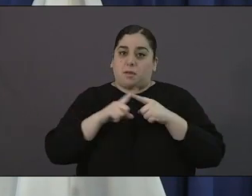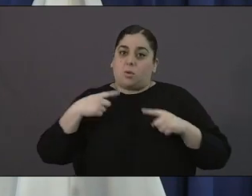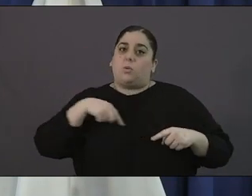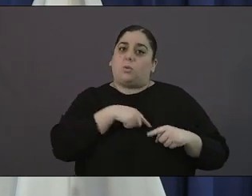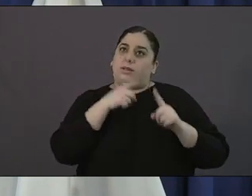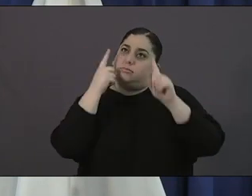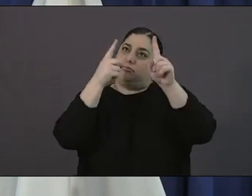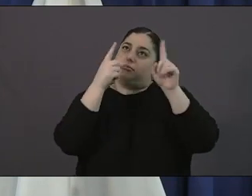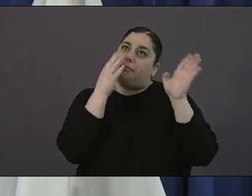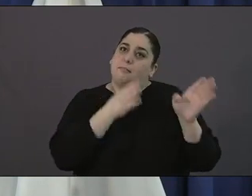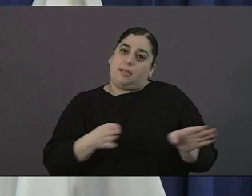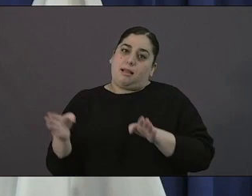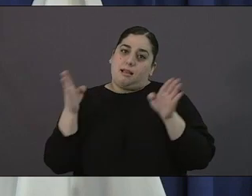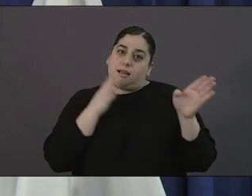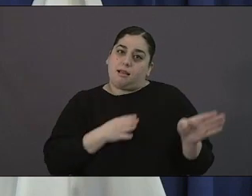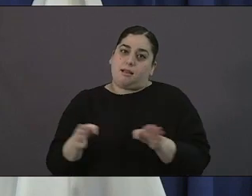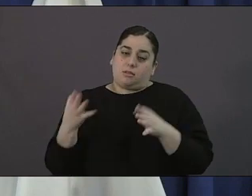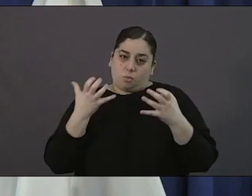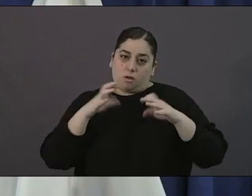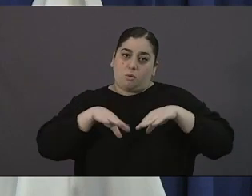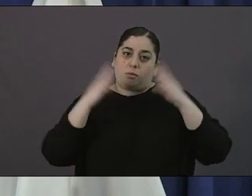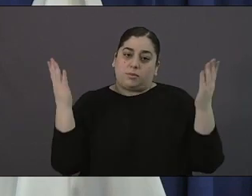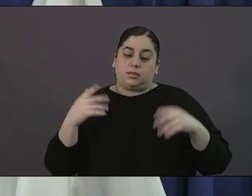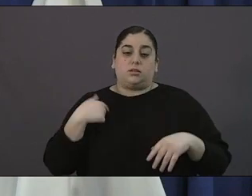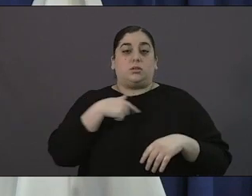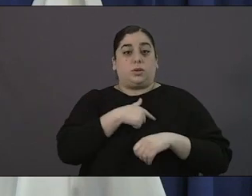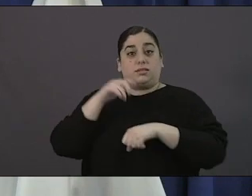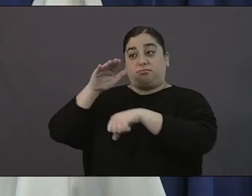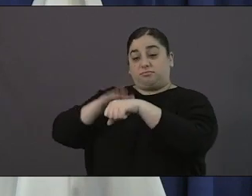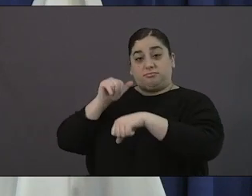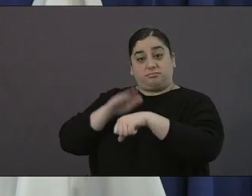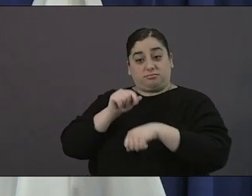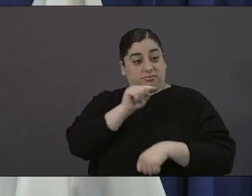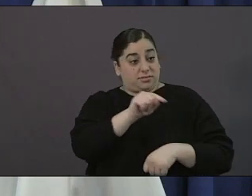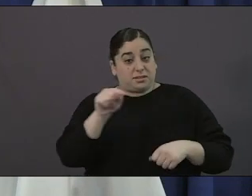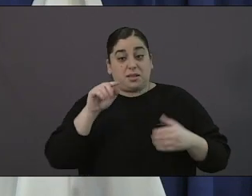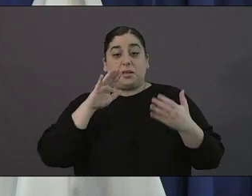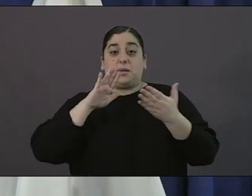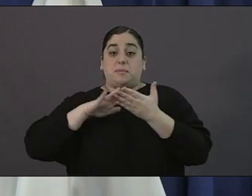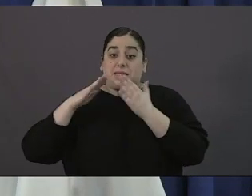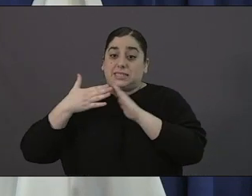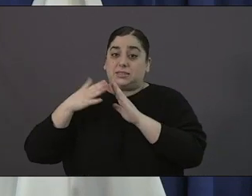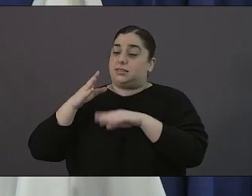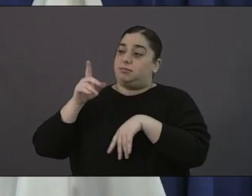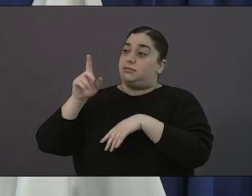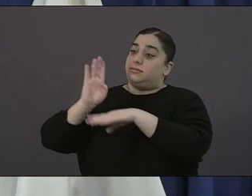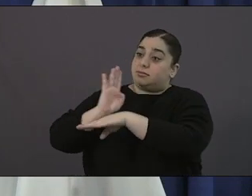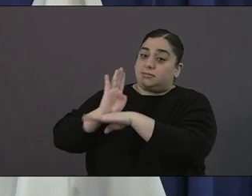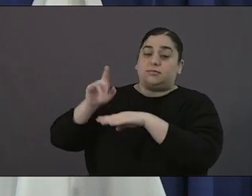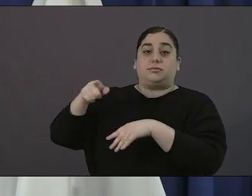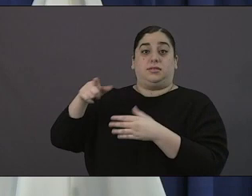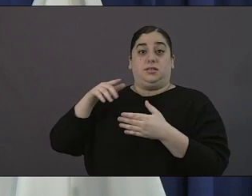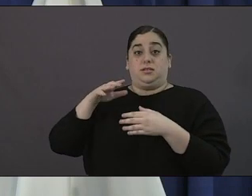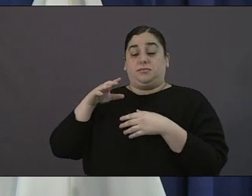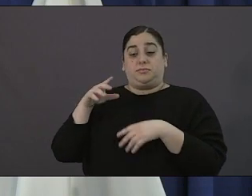leaders really to help plan for a phased reopening of our economy and the goal is to have a very coordinated